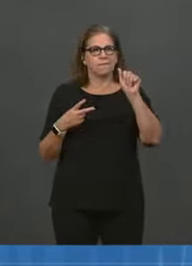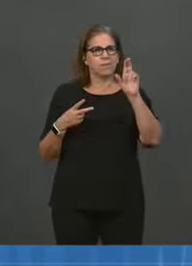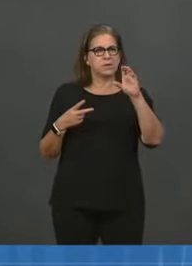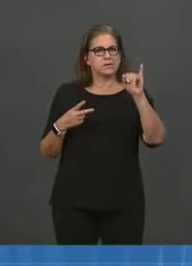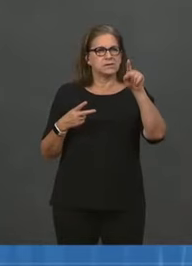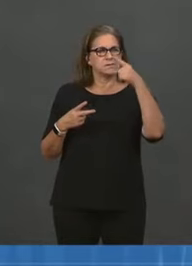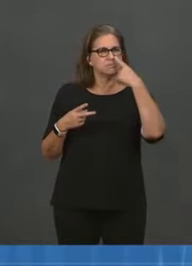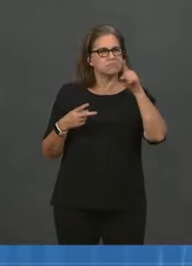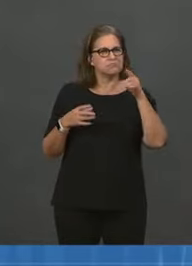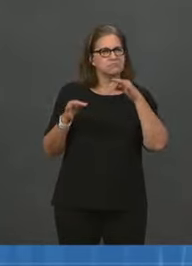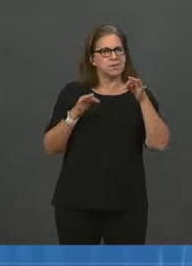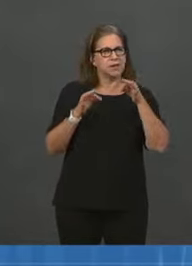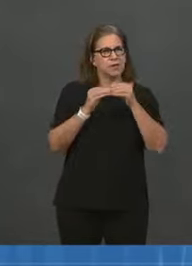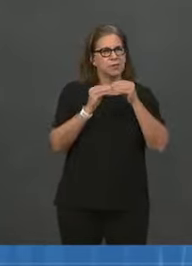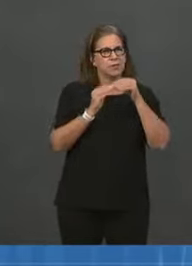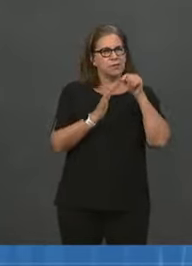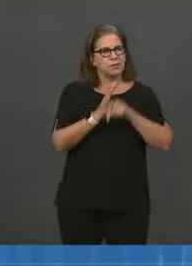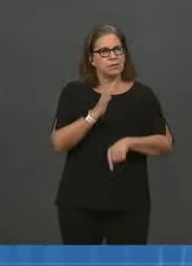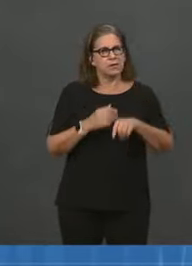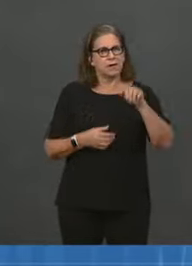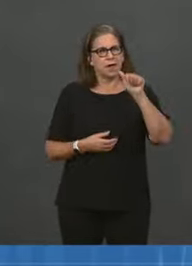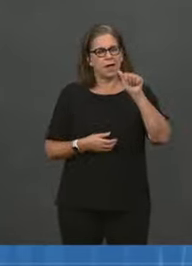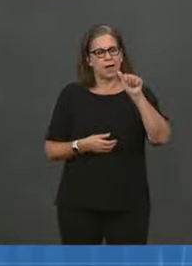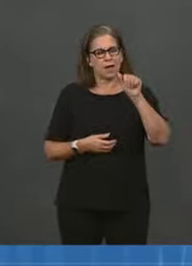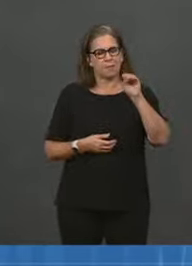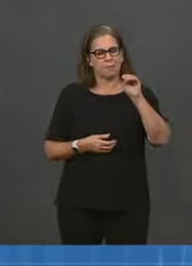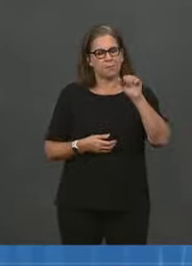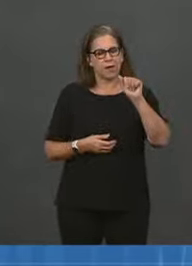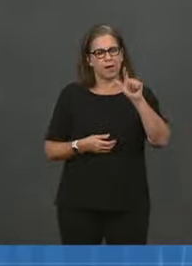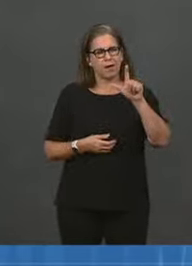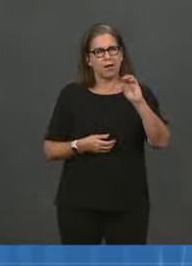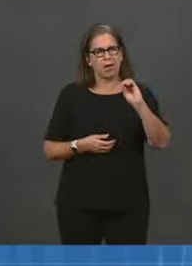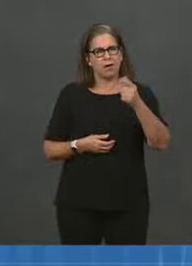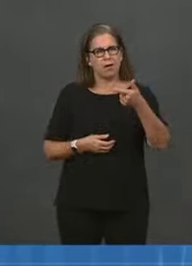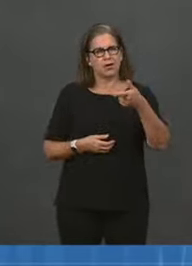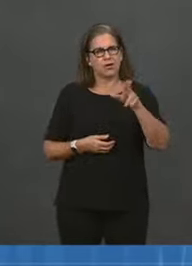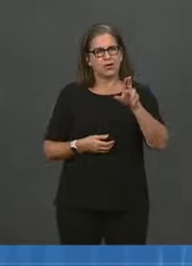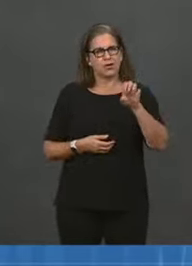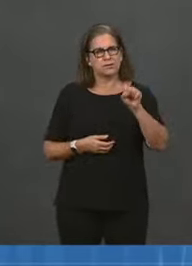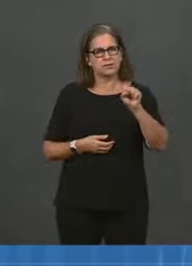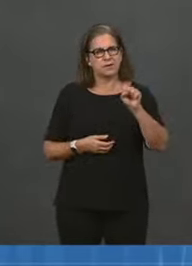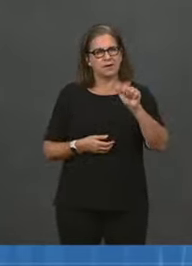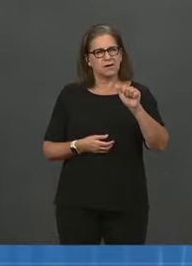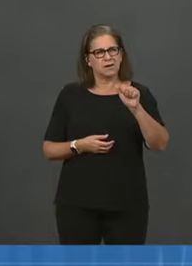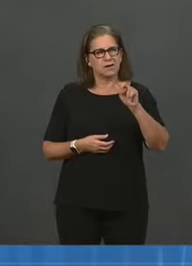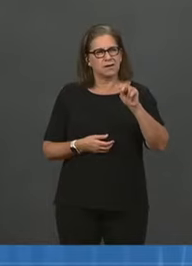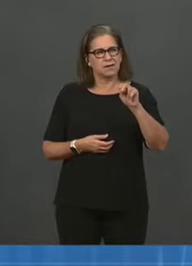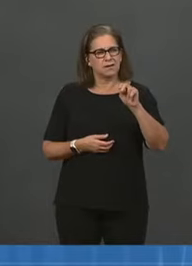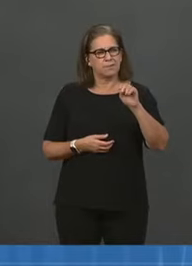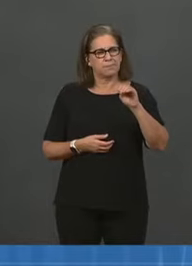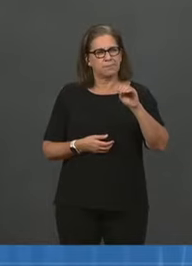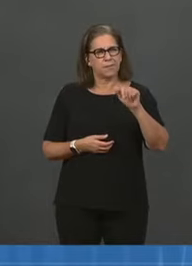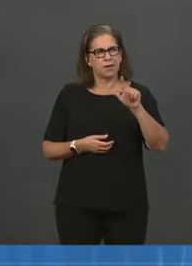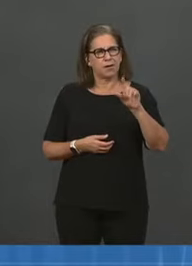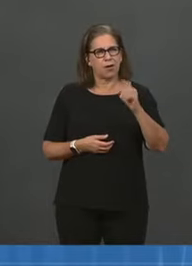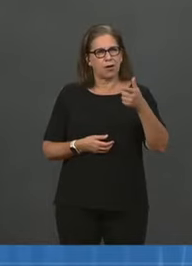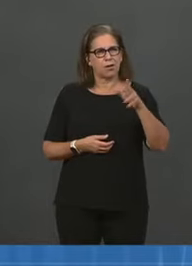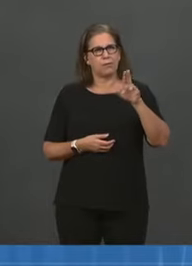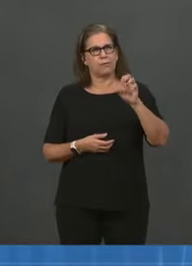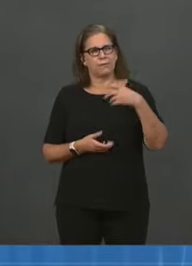too. Dr. Winston, why don't you take the first on who's eligible, and Dr. Fauci, the second.